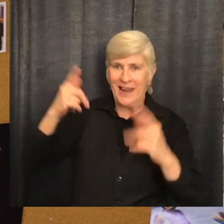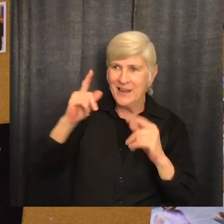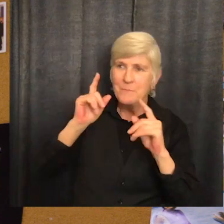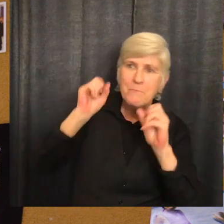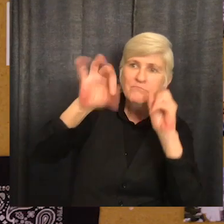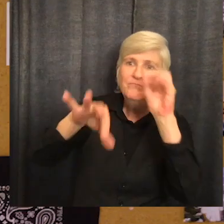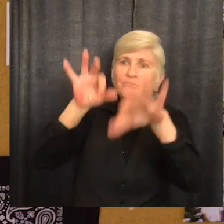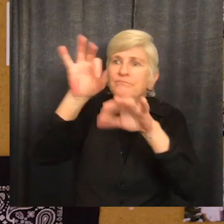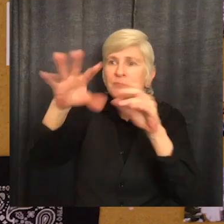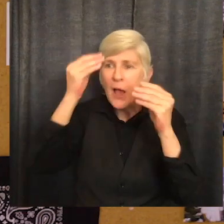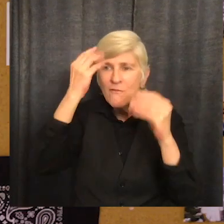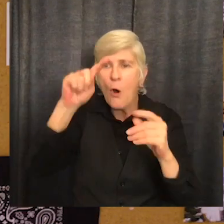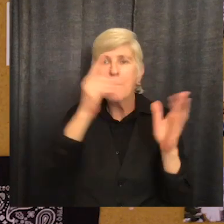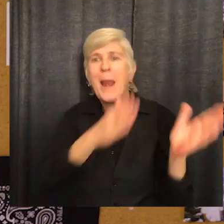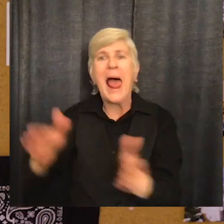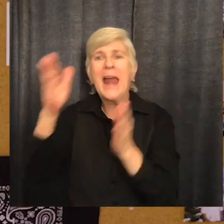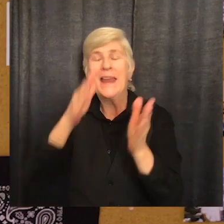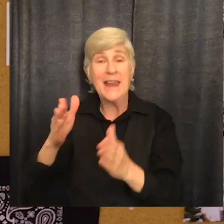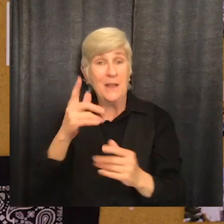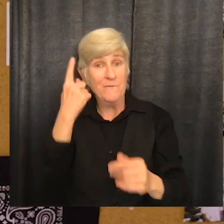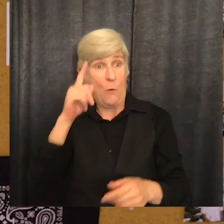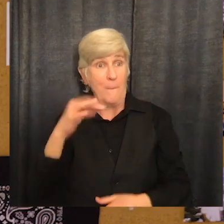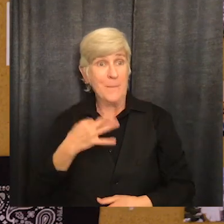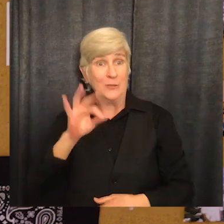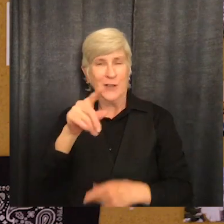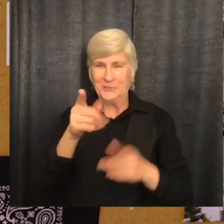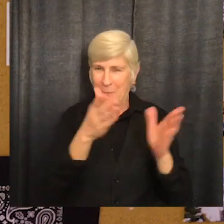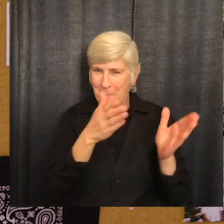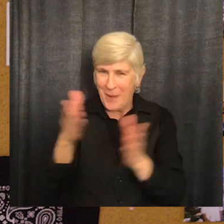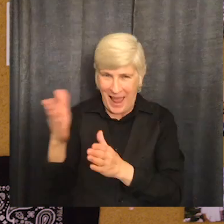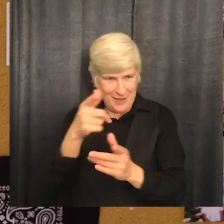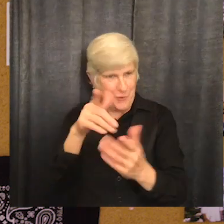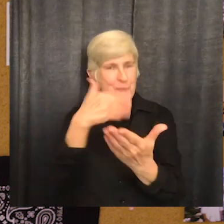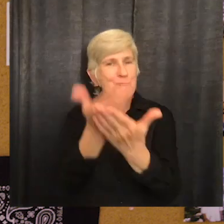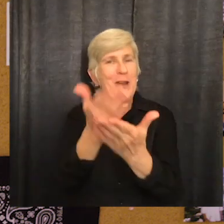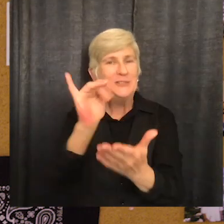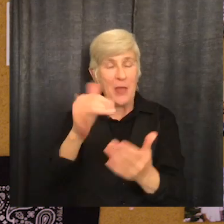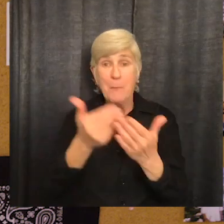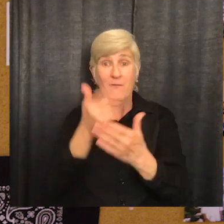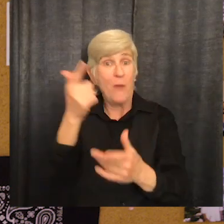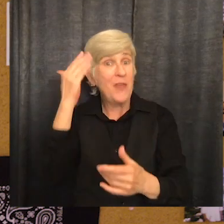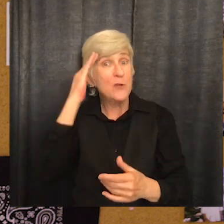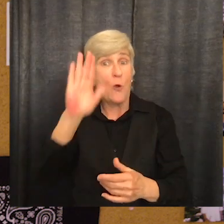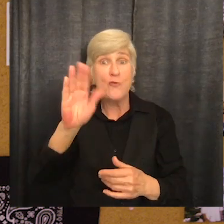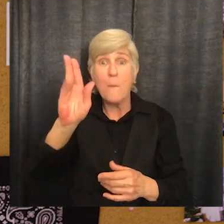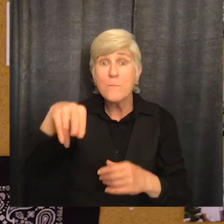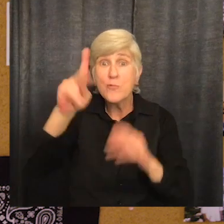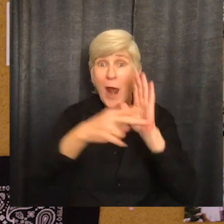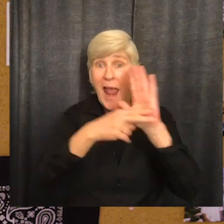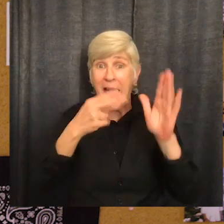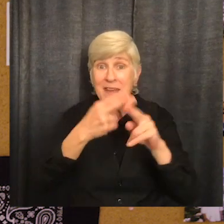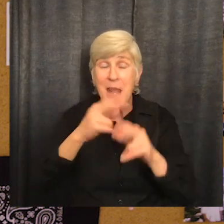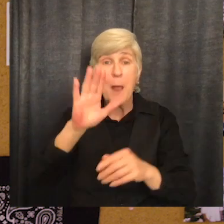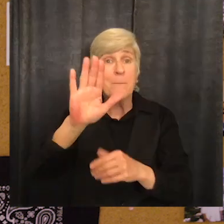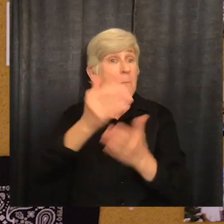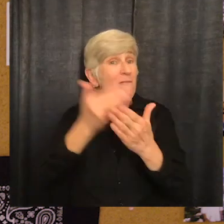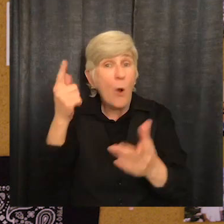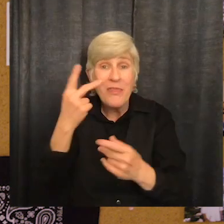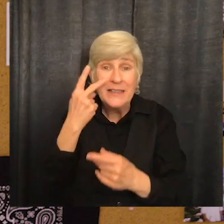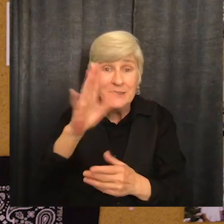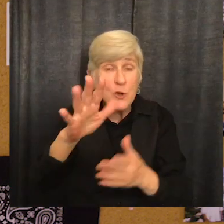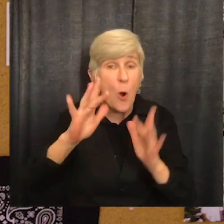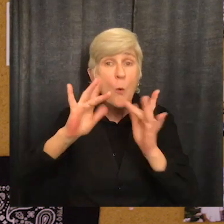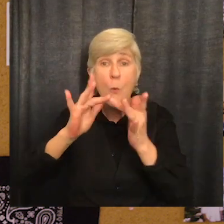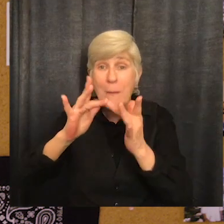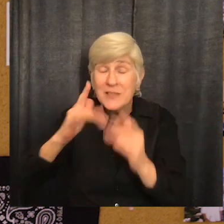plan? On Pinterest, you're reaching them before they know your brand name and type it into a search engine, before they visit your website